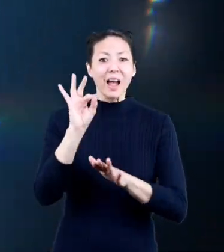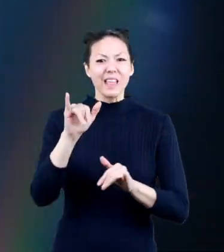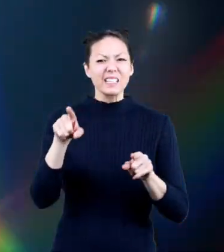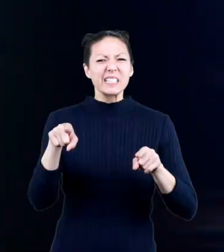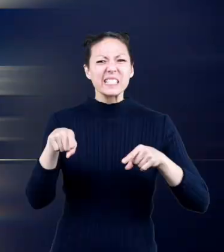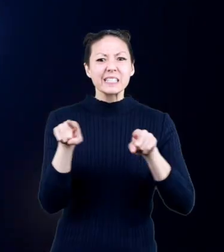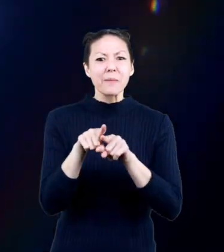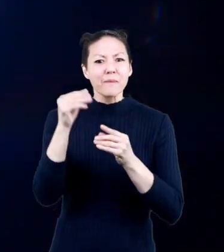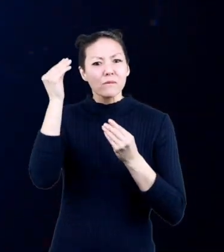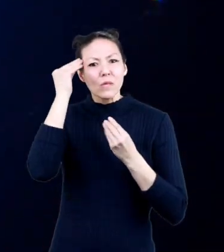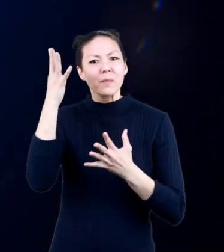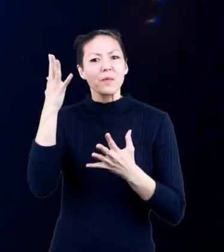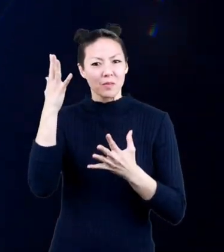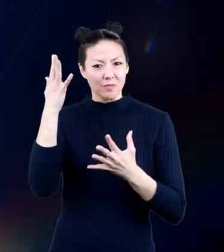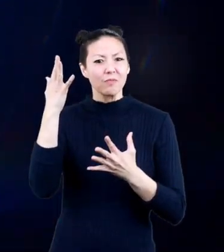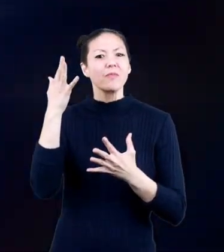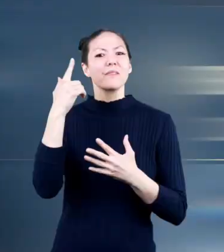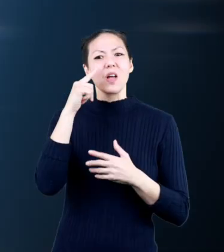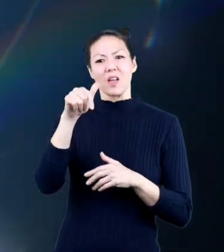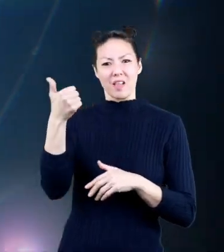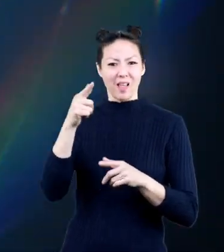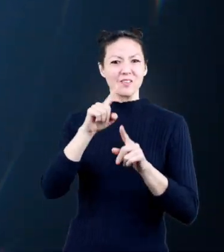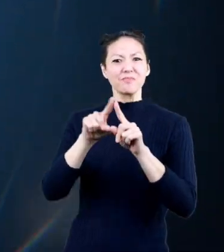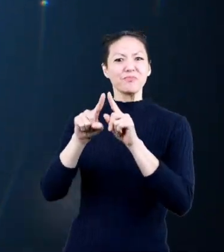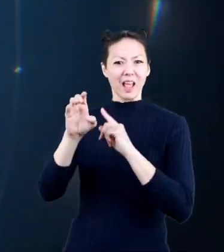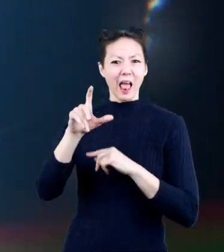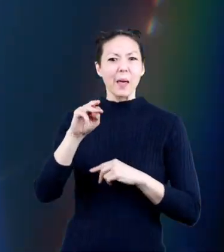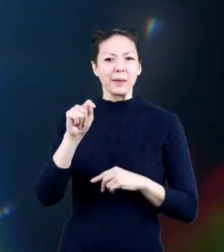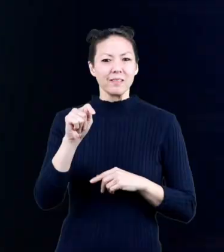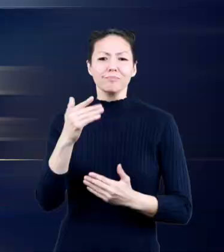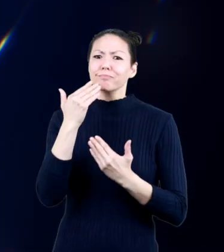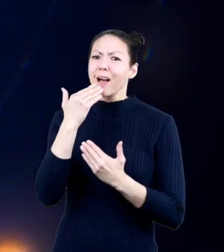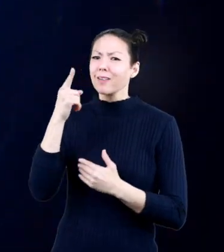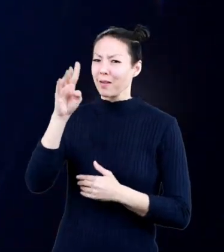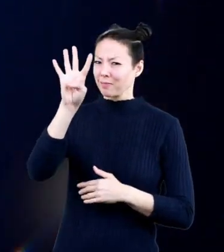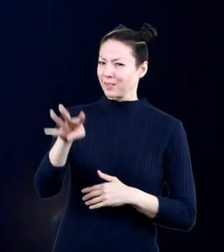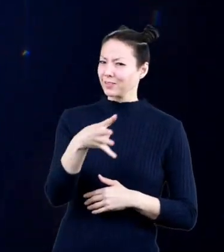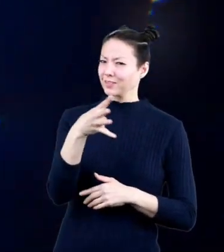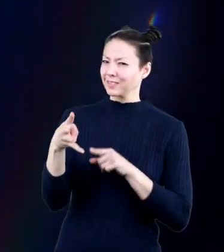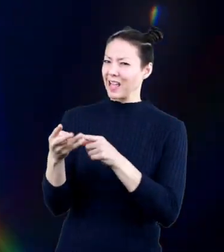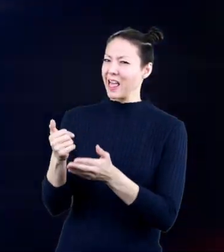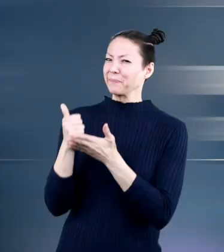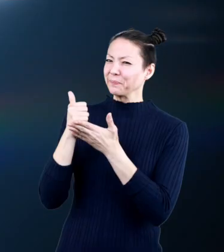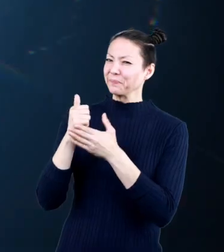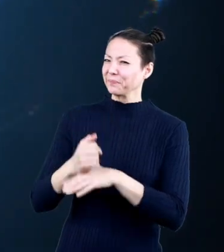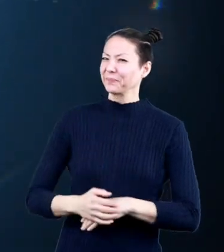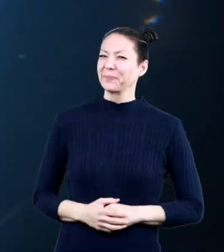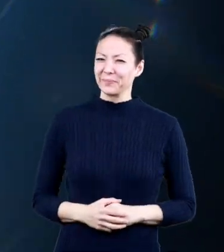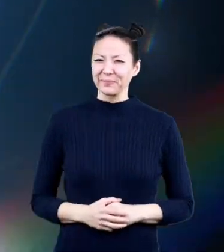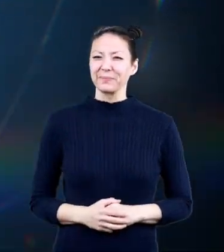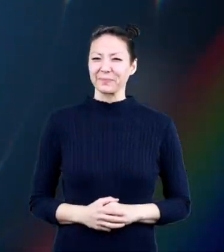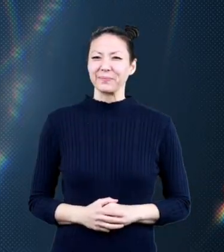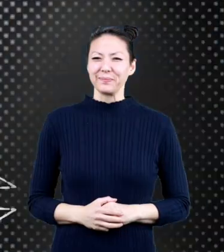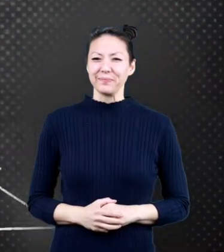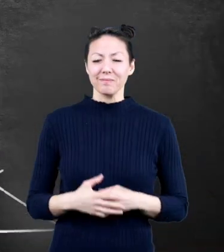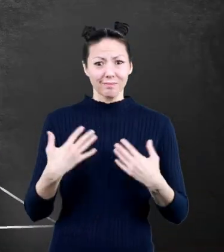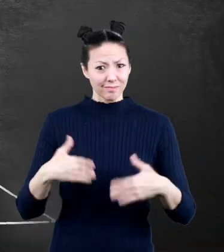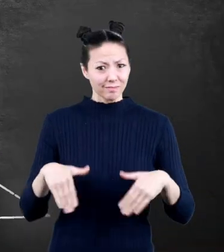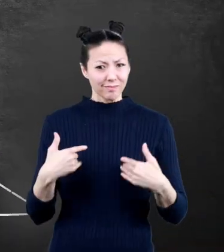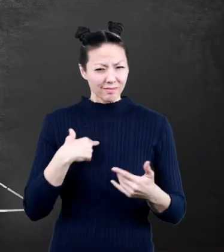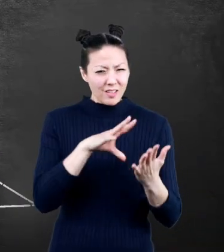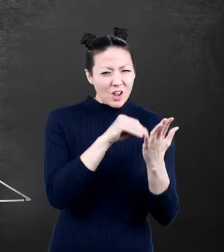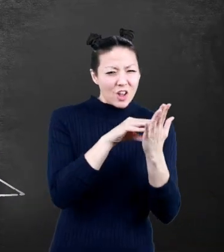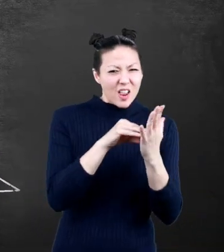out all of the same information for every other known element all thanks to the periodic table wow